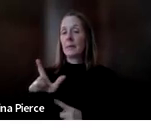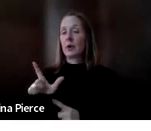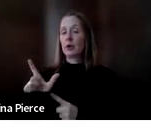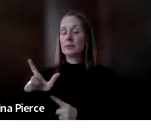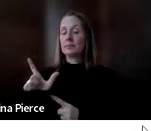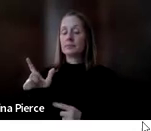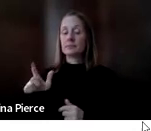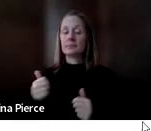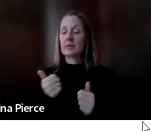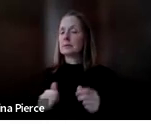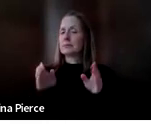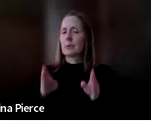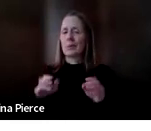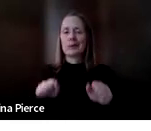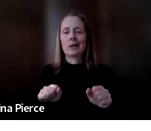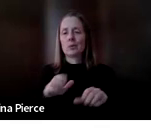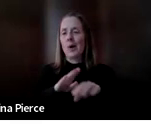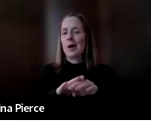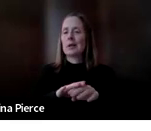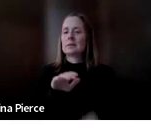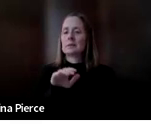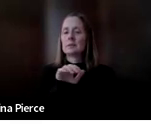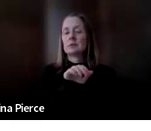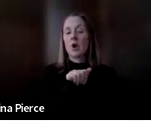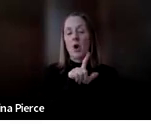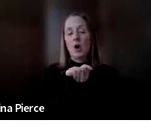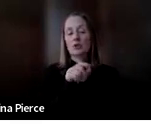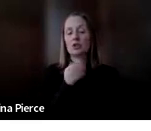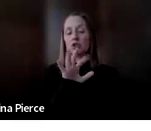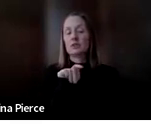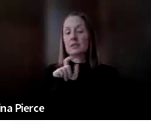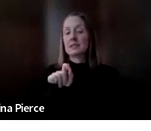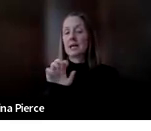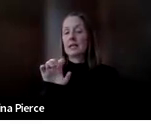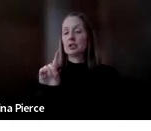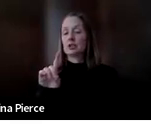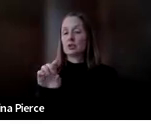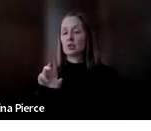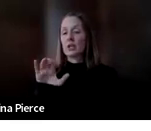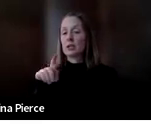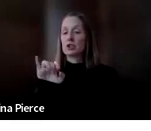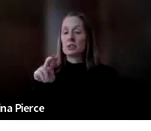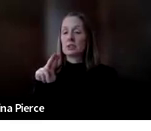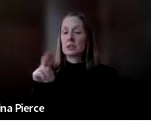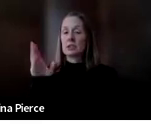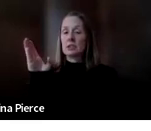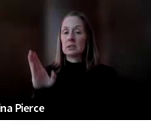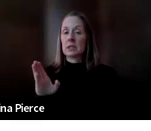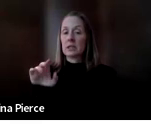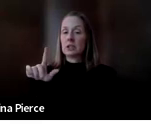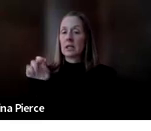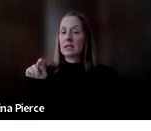anyone can go on our website, alt shift dot education slash lending dash library.